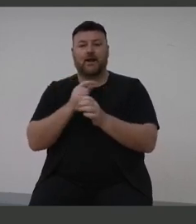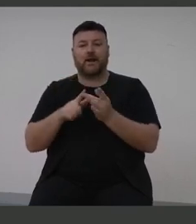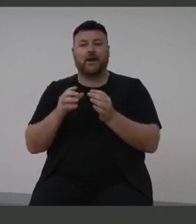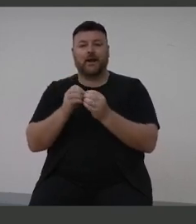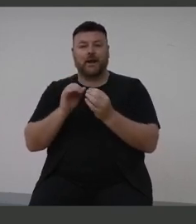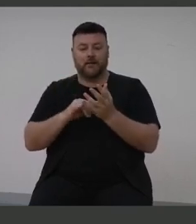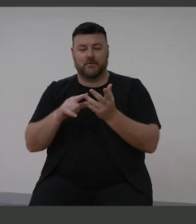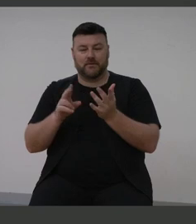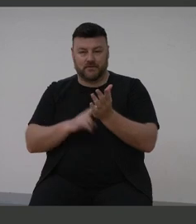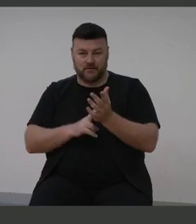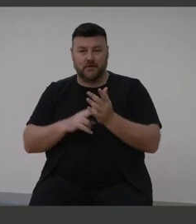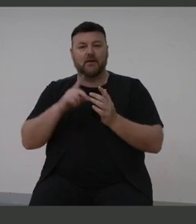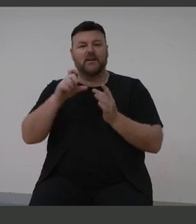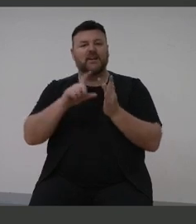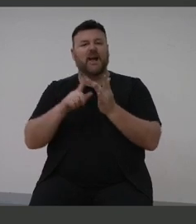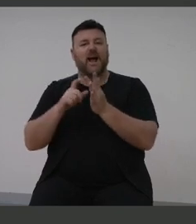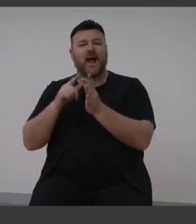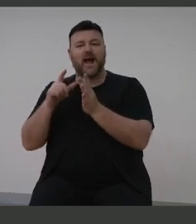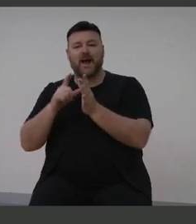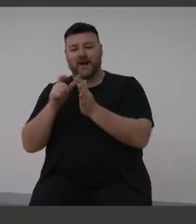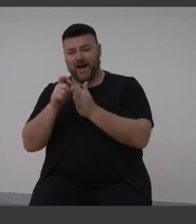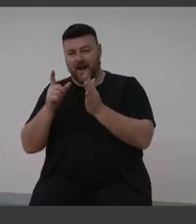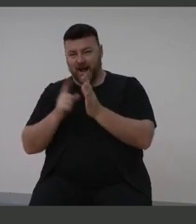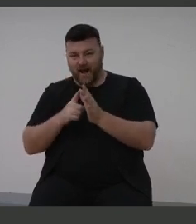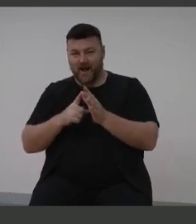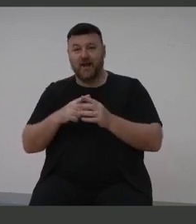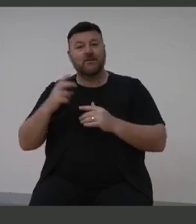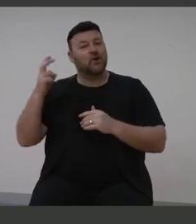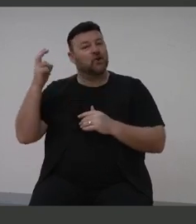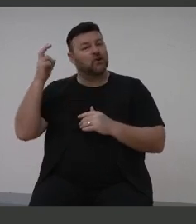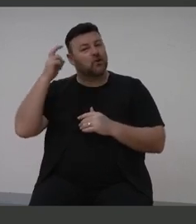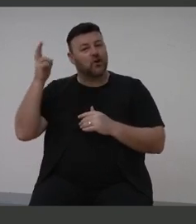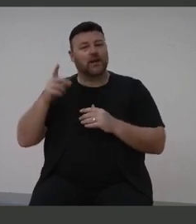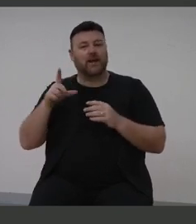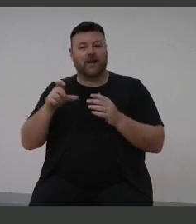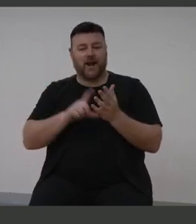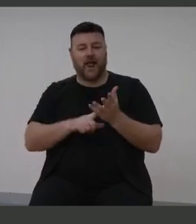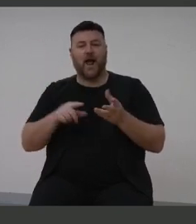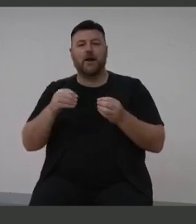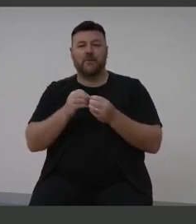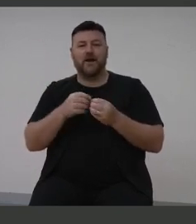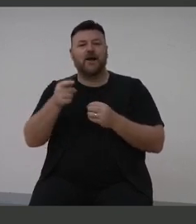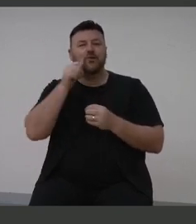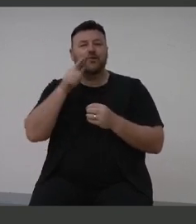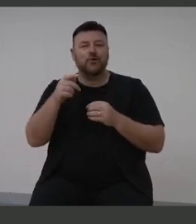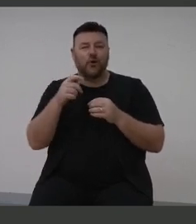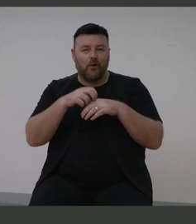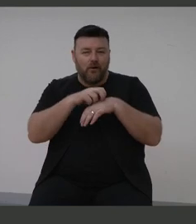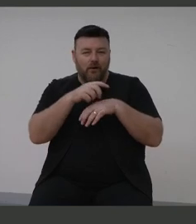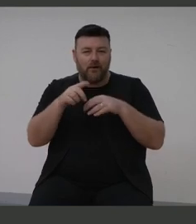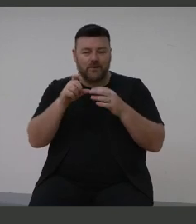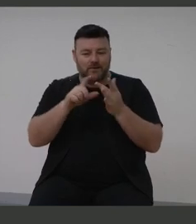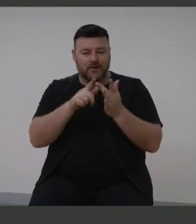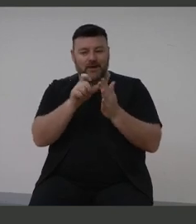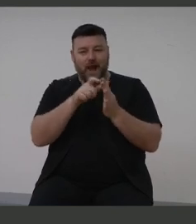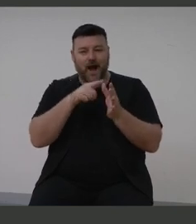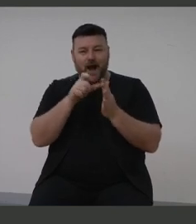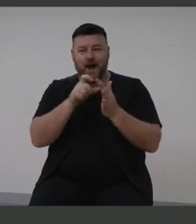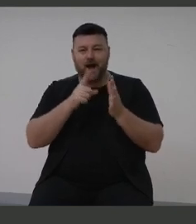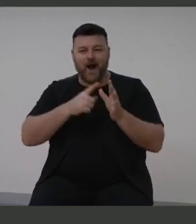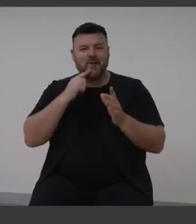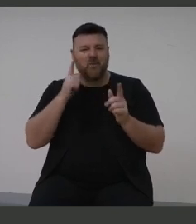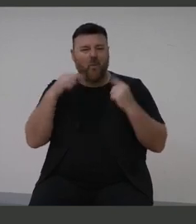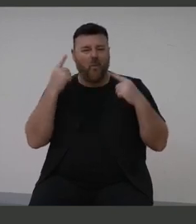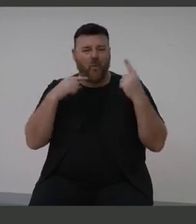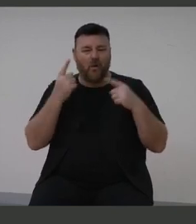for Cochlear Implant Club. And cicadas make a lot of noise. So I'm forever grateful to Professor Graham